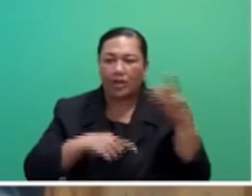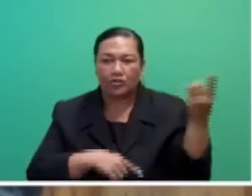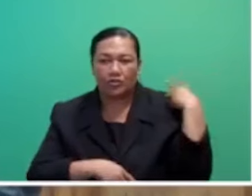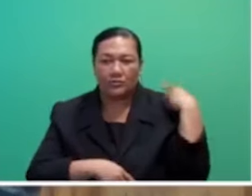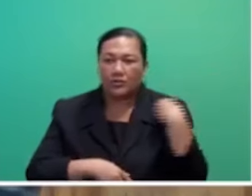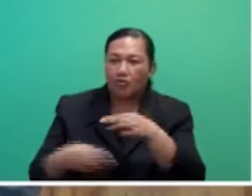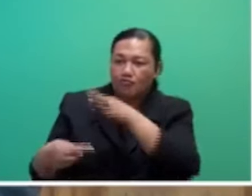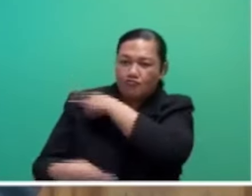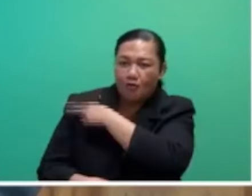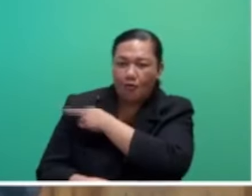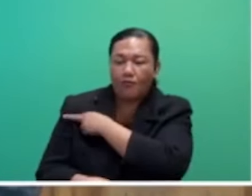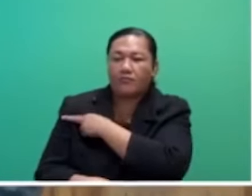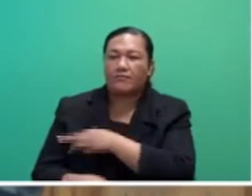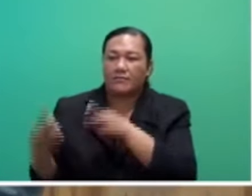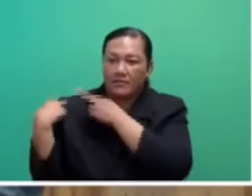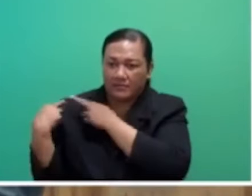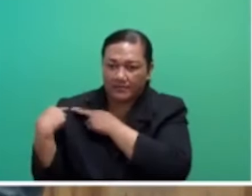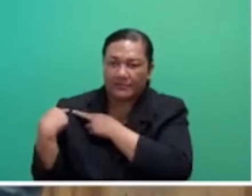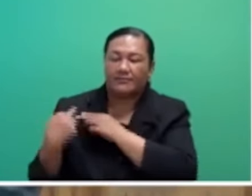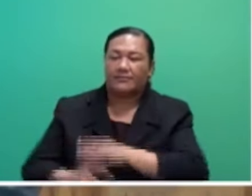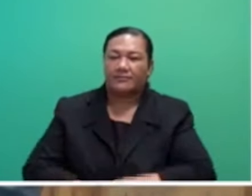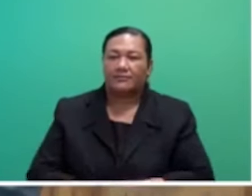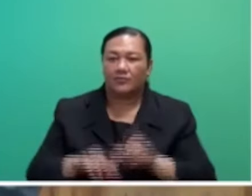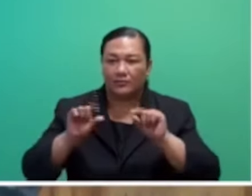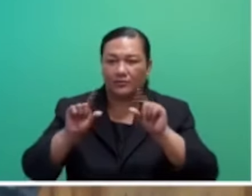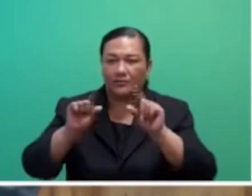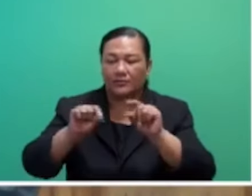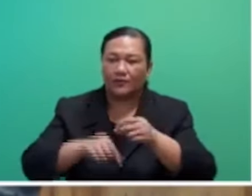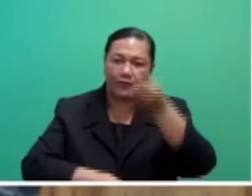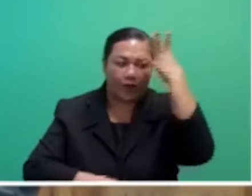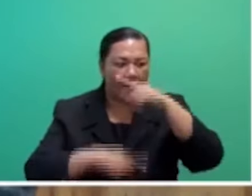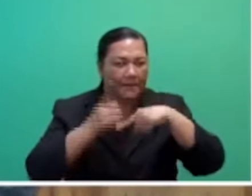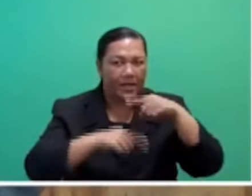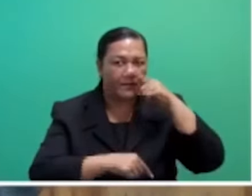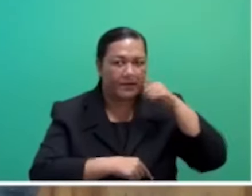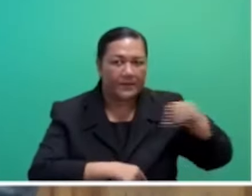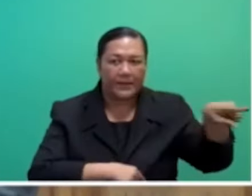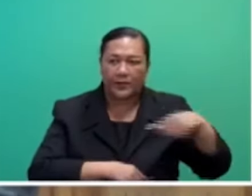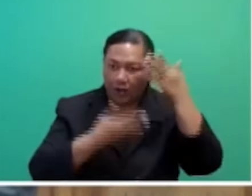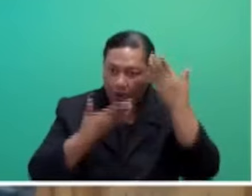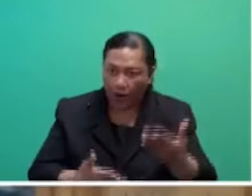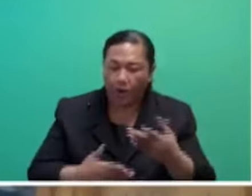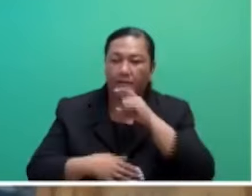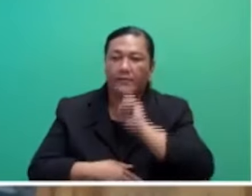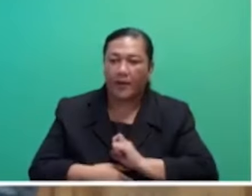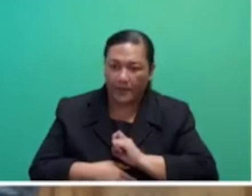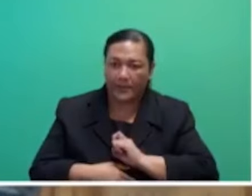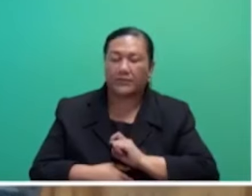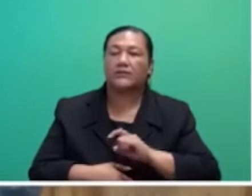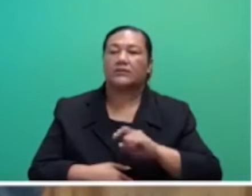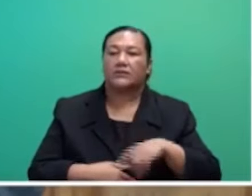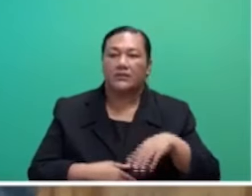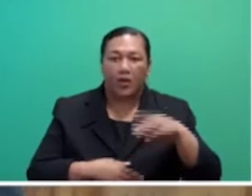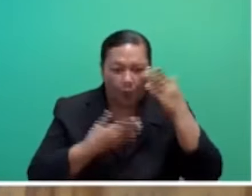responsibilities. Honourable Speaker, we need to honour our promise and words spoken during the election campaign.